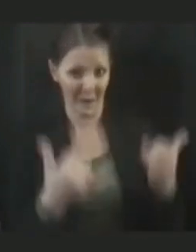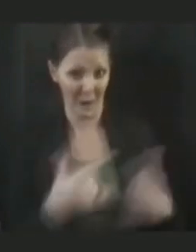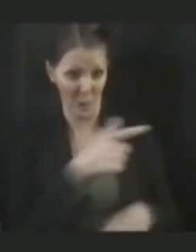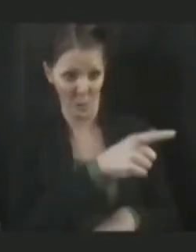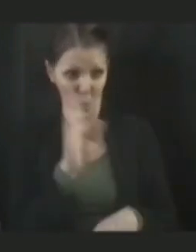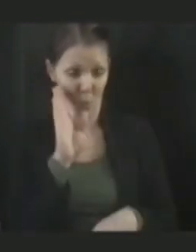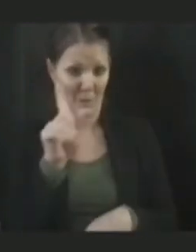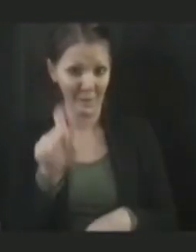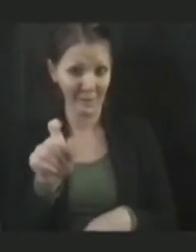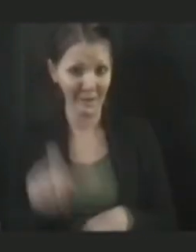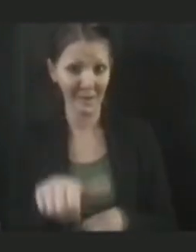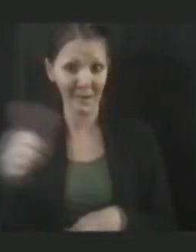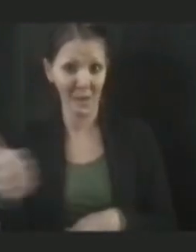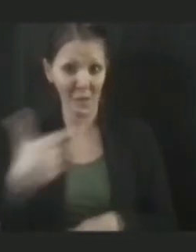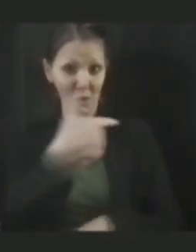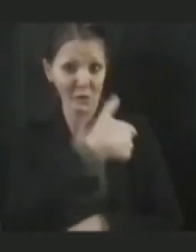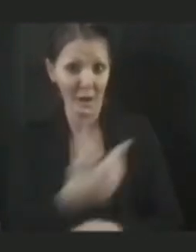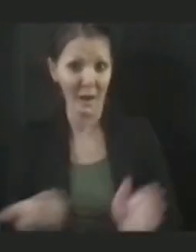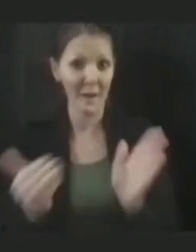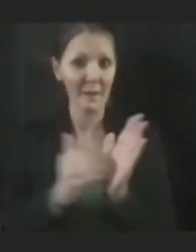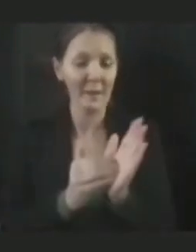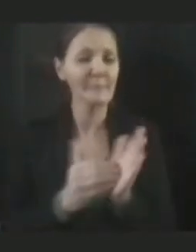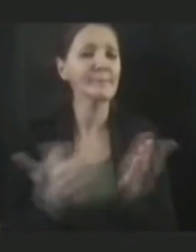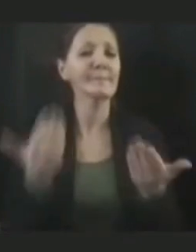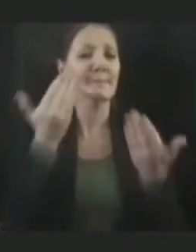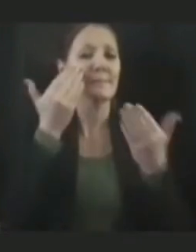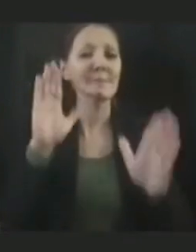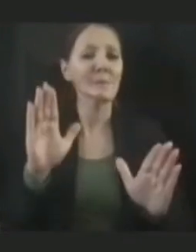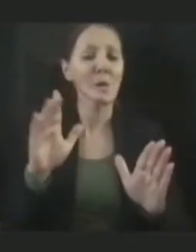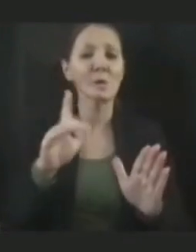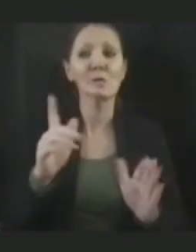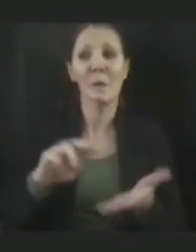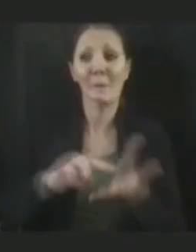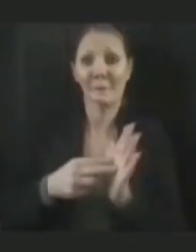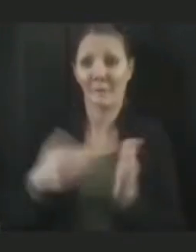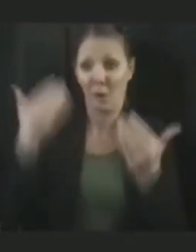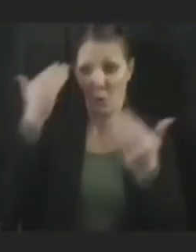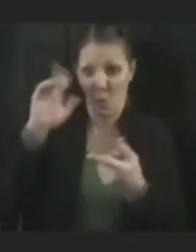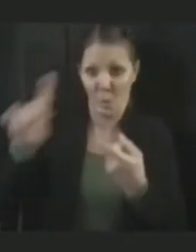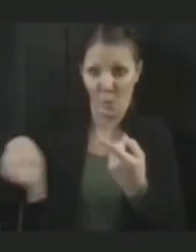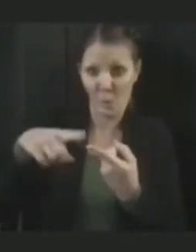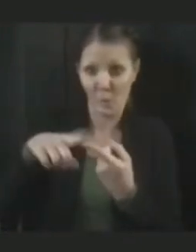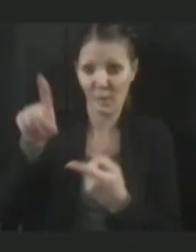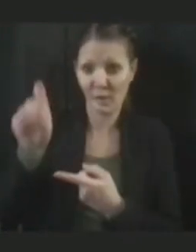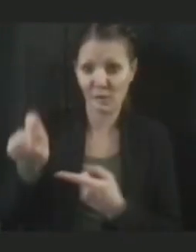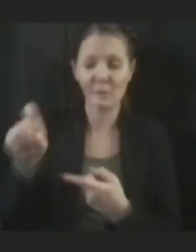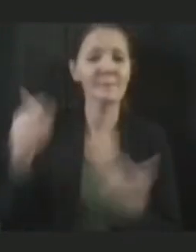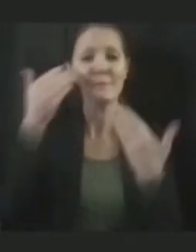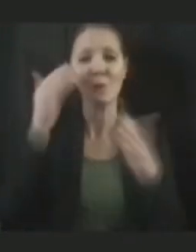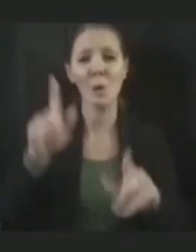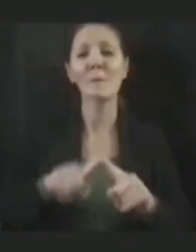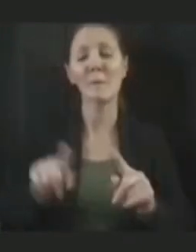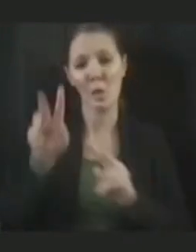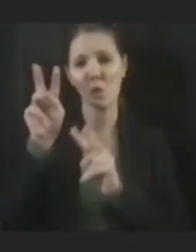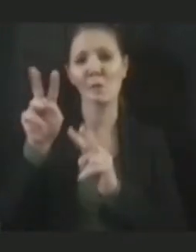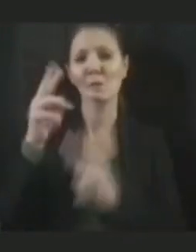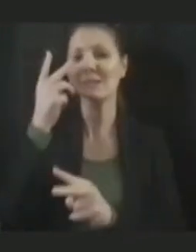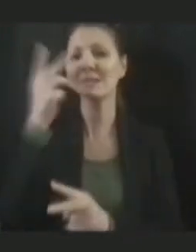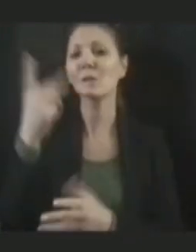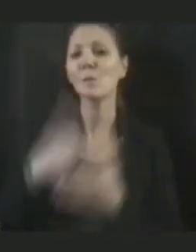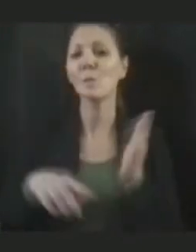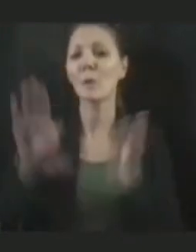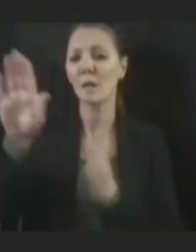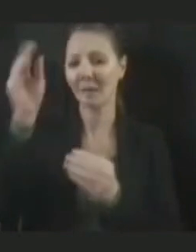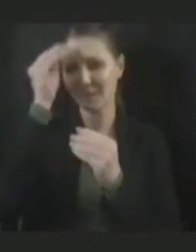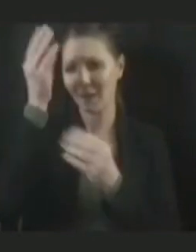So I don't have a great answer as to whether they should, when they should do it yet, but I too am looking forward to seeing that data. Okay, thank you very much.